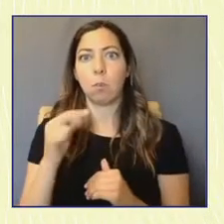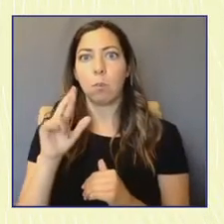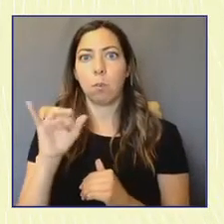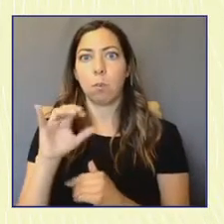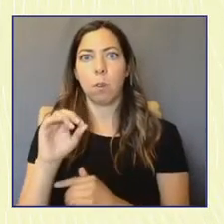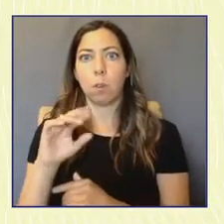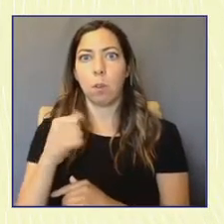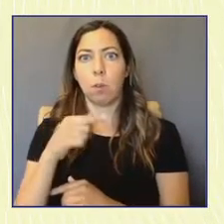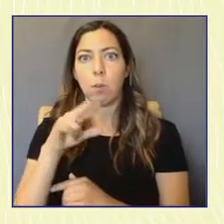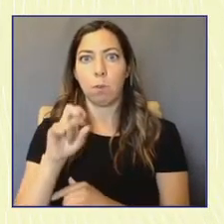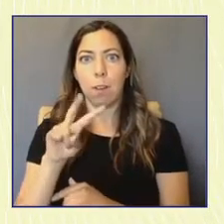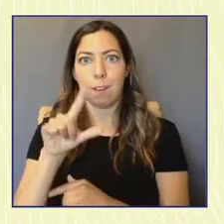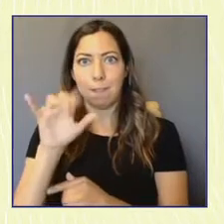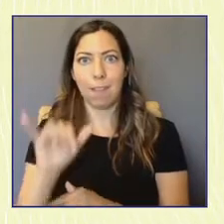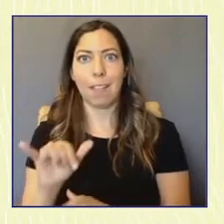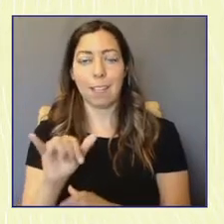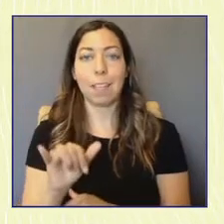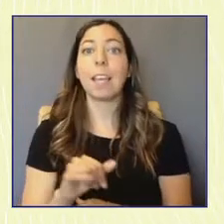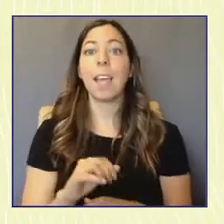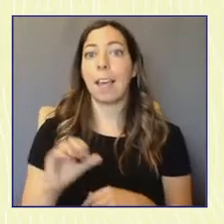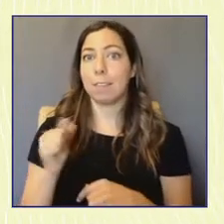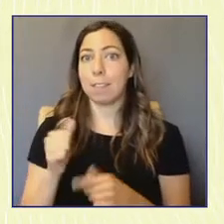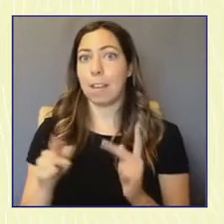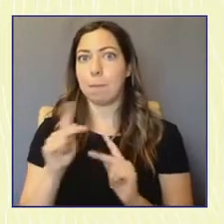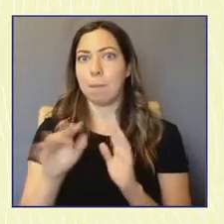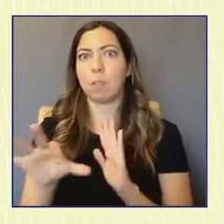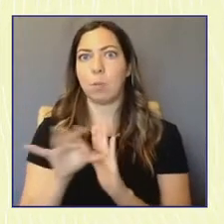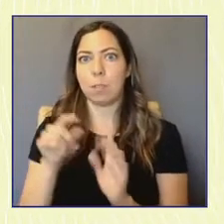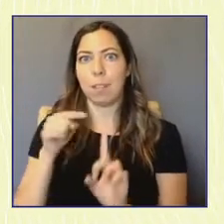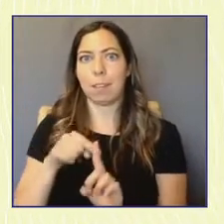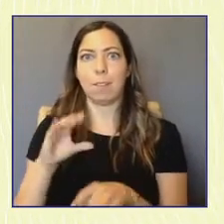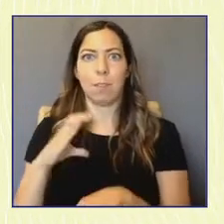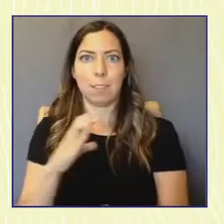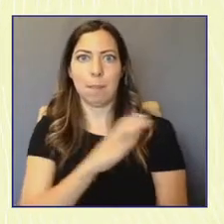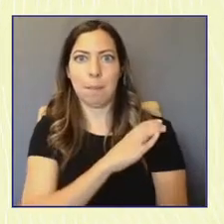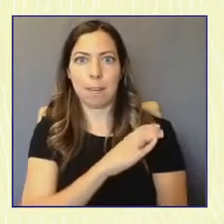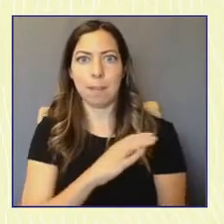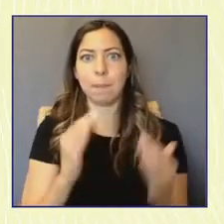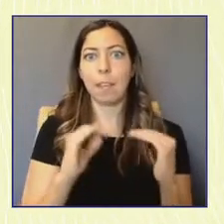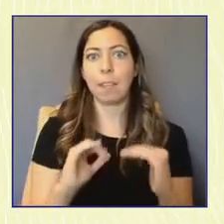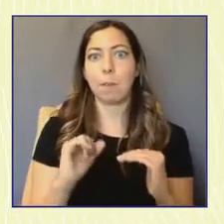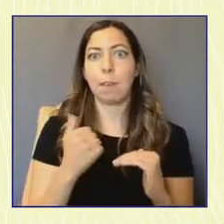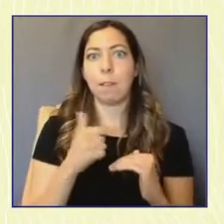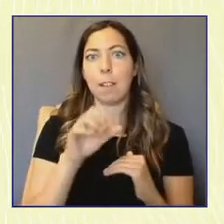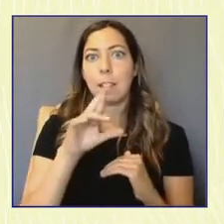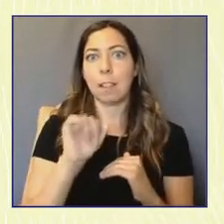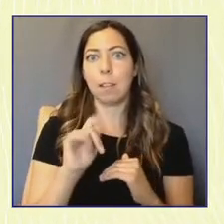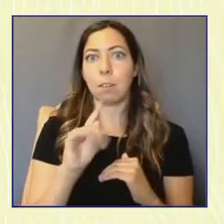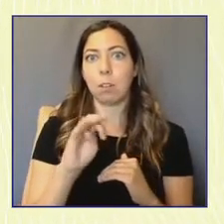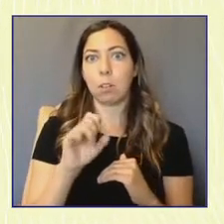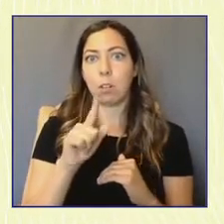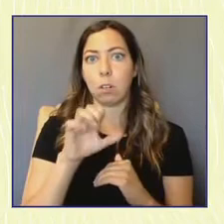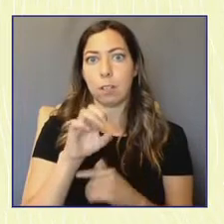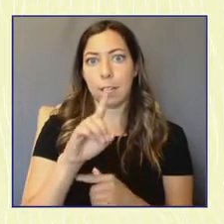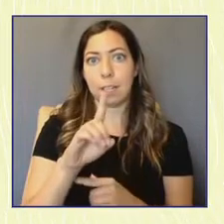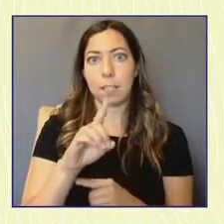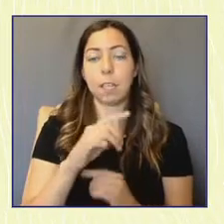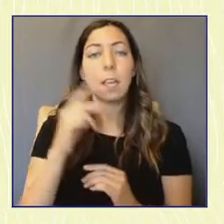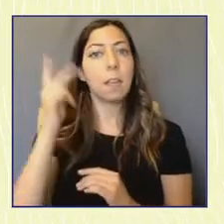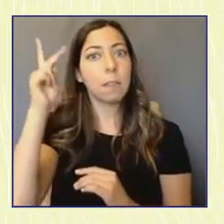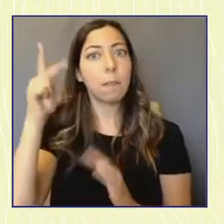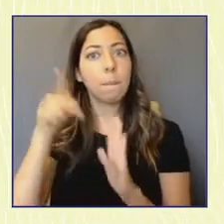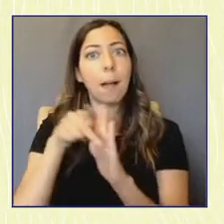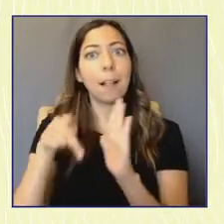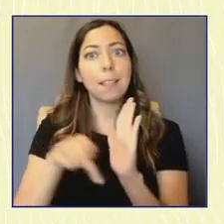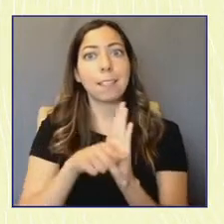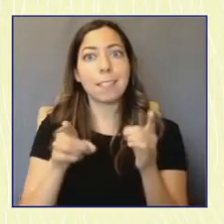Vogue's 2020 Voter Committee. Moderating the conversation is Allegra Kirkland, the Politics Director at Teen Vogue. Teen Vogue, I don't know